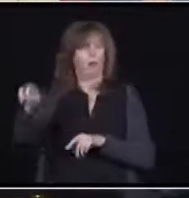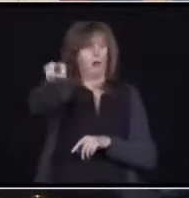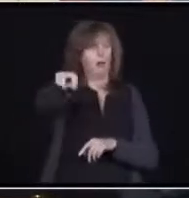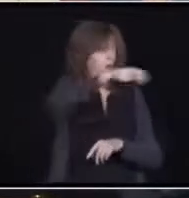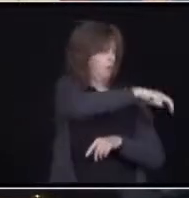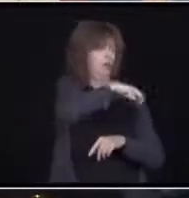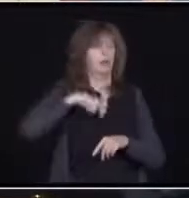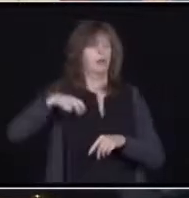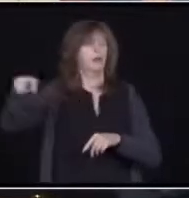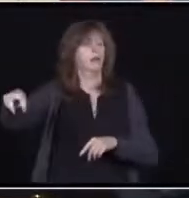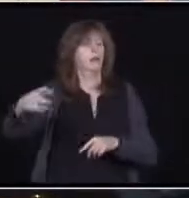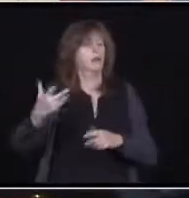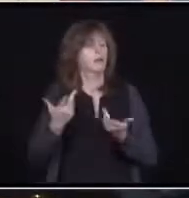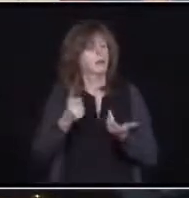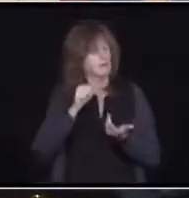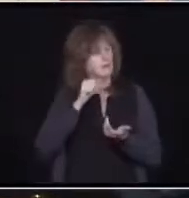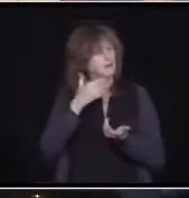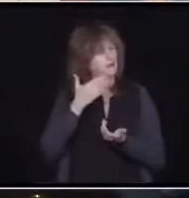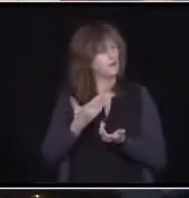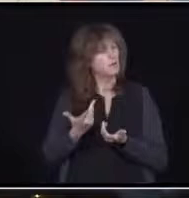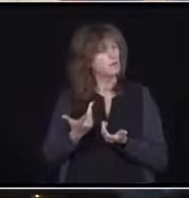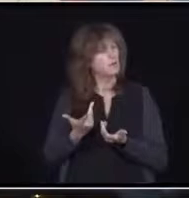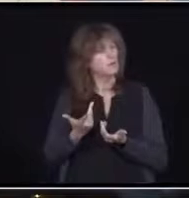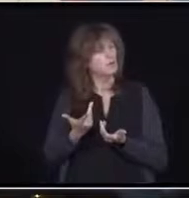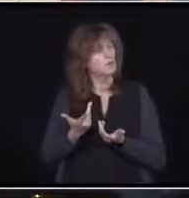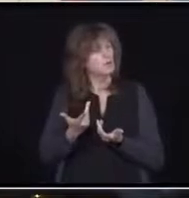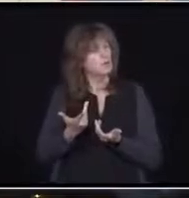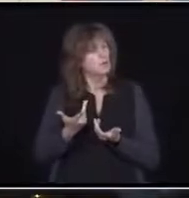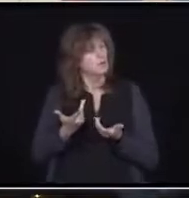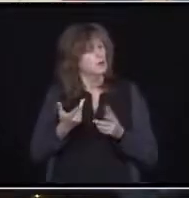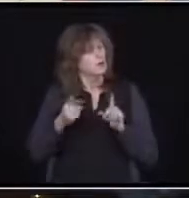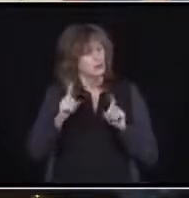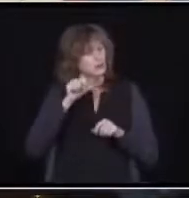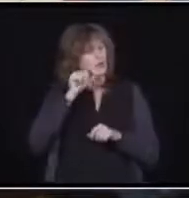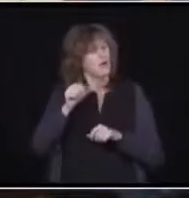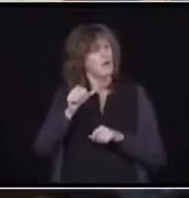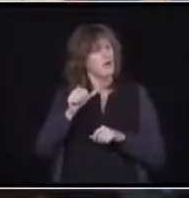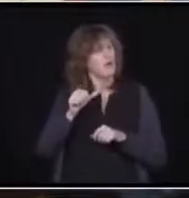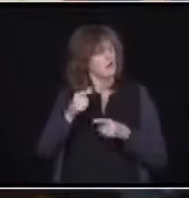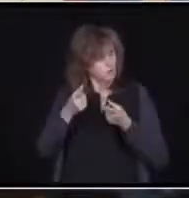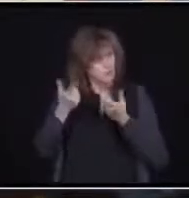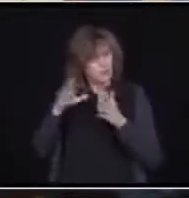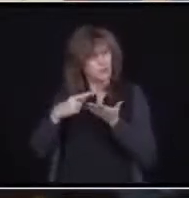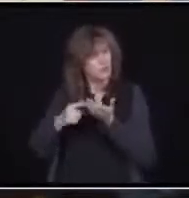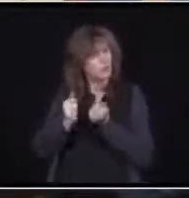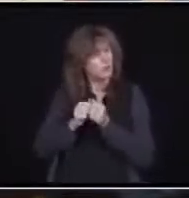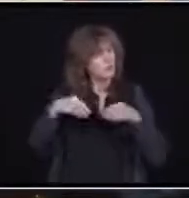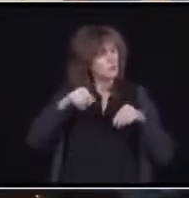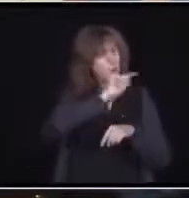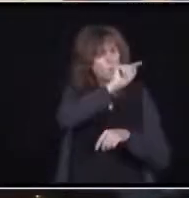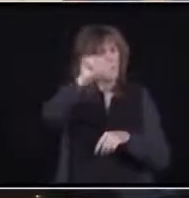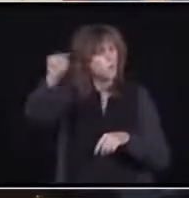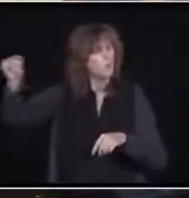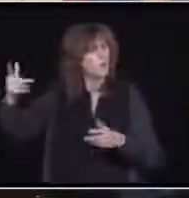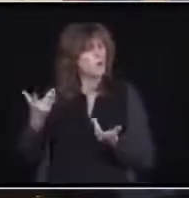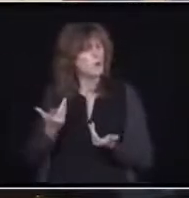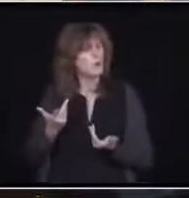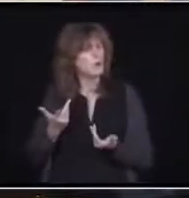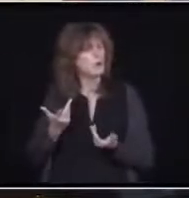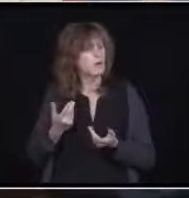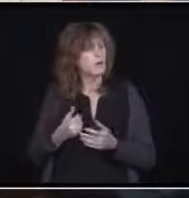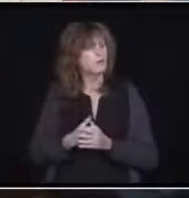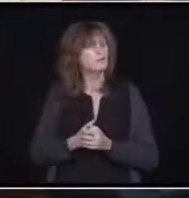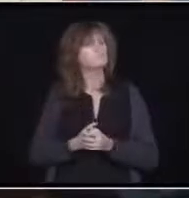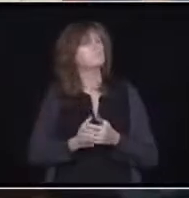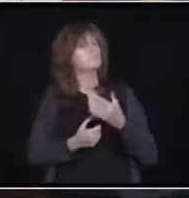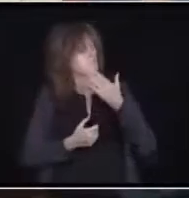Yeah, I agree. You just gave me two good questions. Your first one, by the way, as soon as I saw that, I asked the same question. And this is a